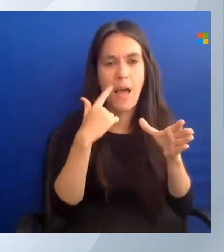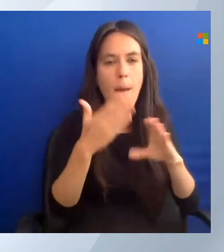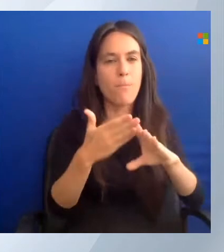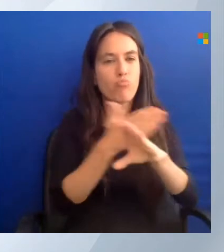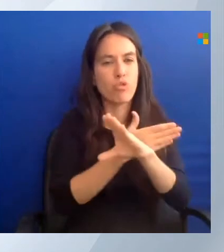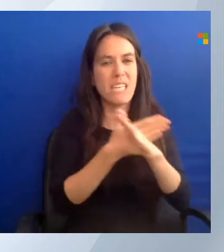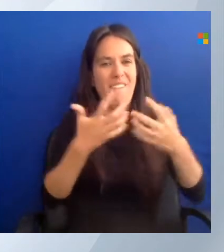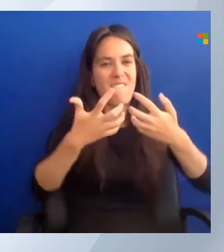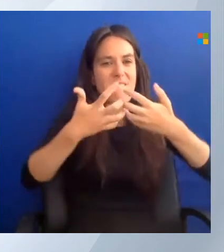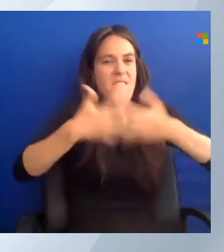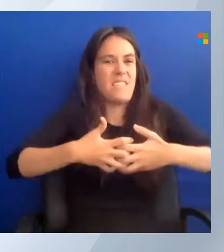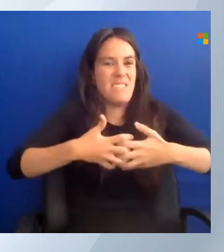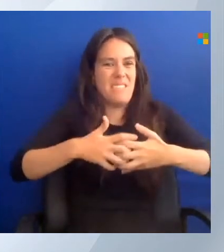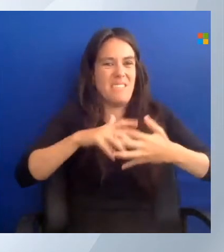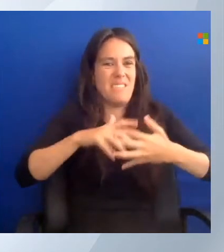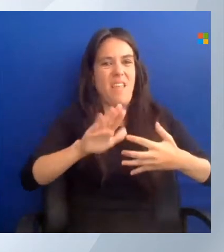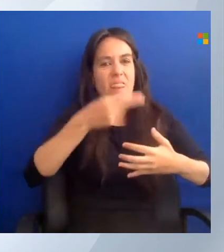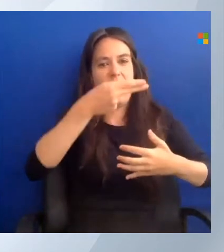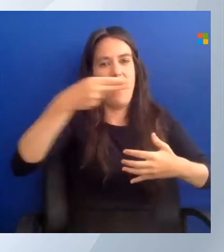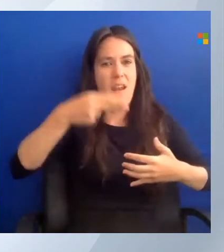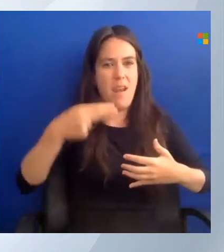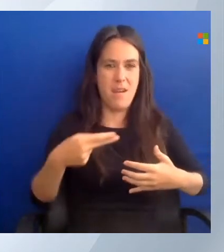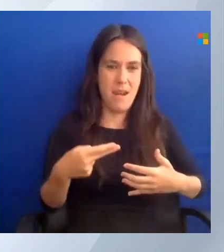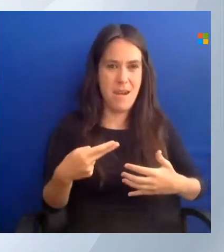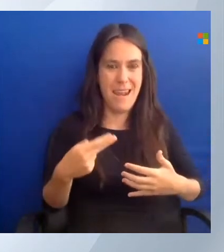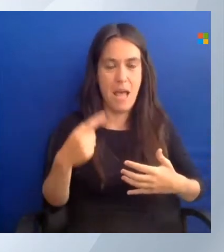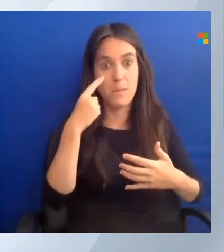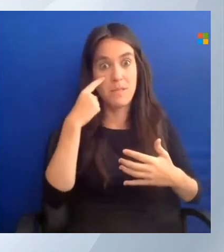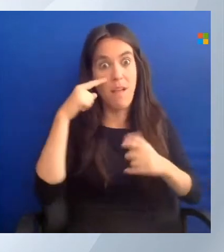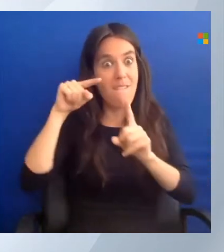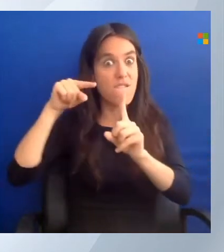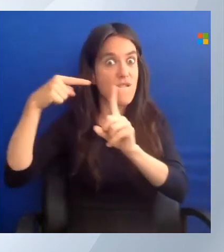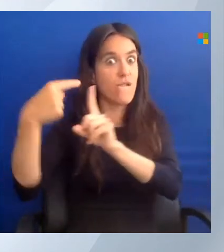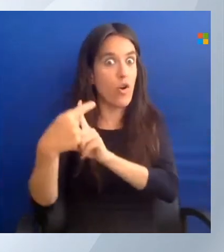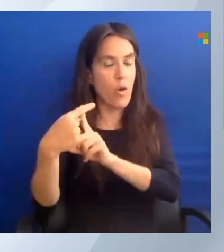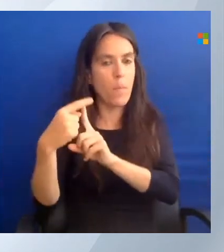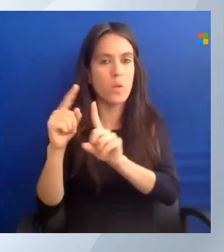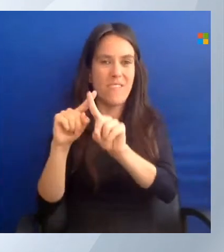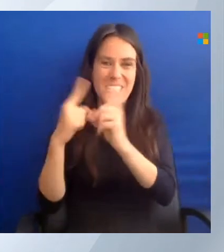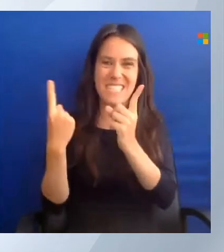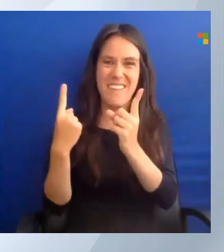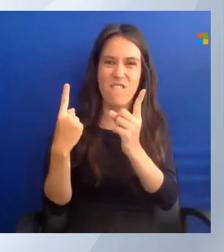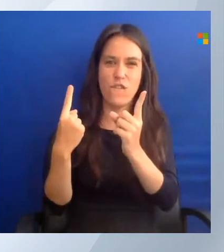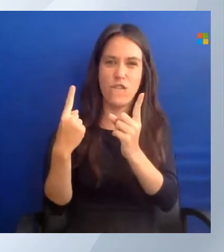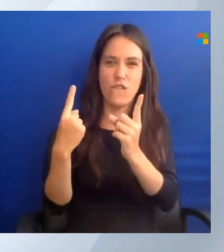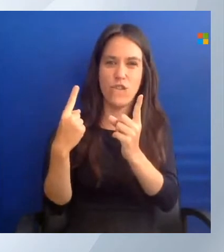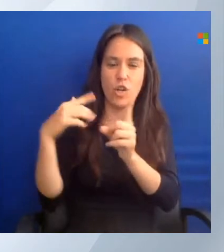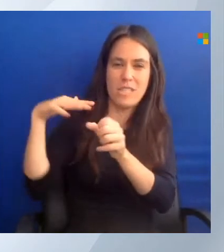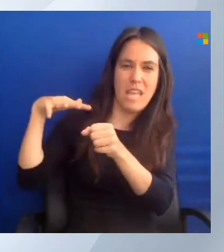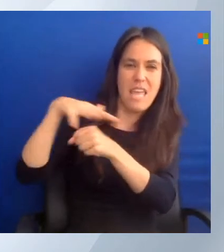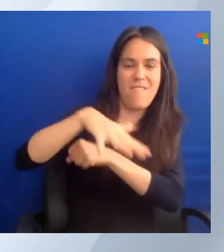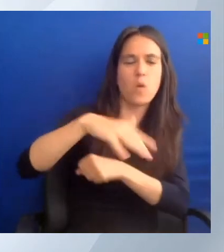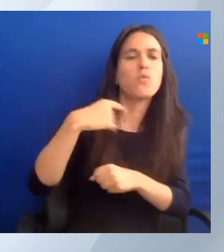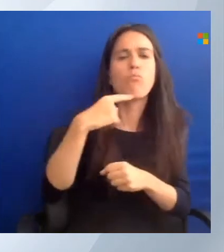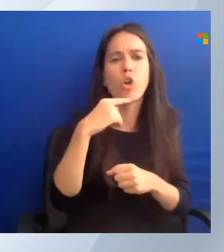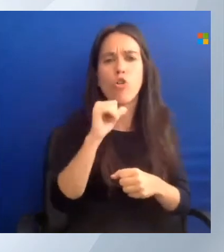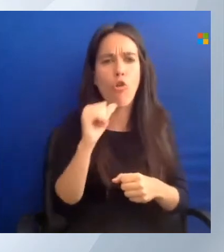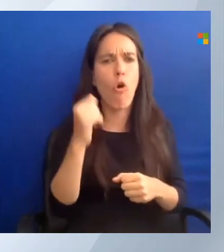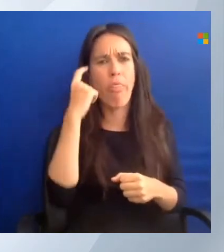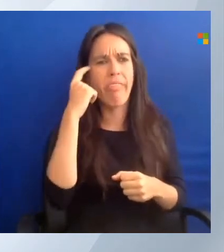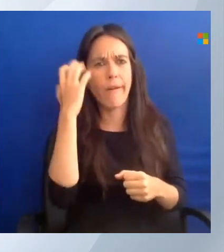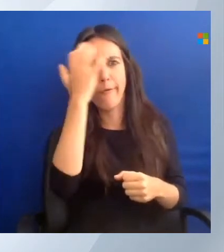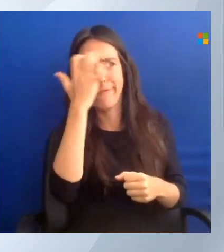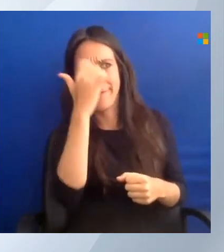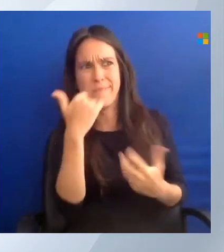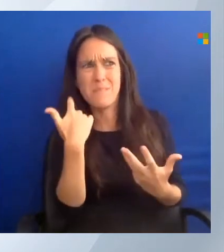And with the variables, it creates a unique string for behind that name. So you do not need to worry whether your storage account name is unique